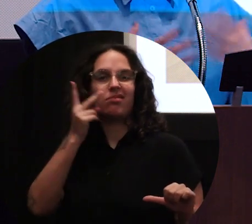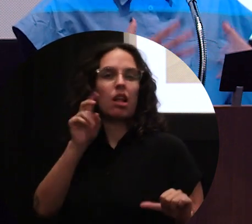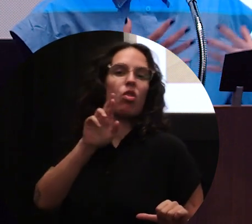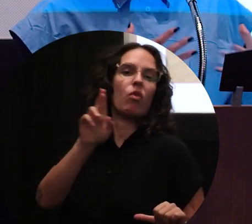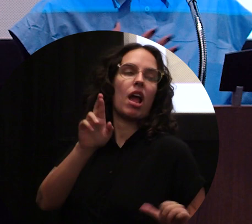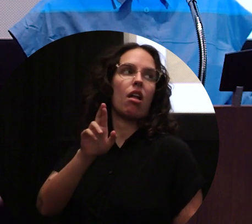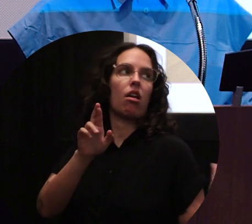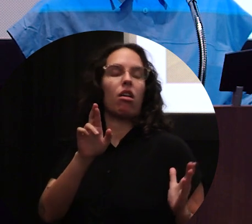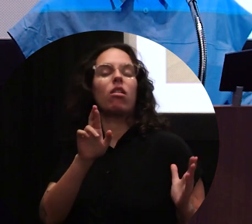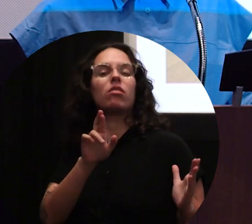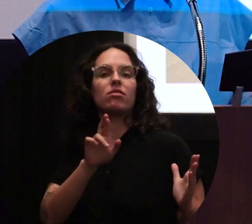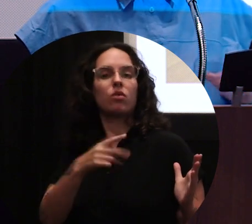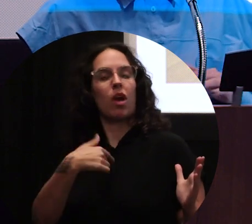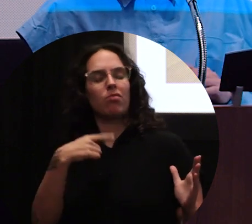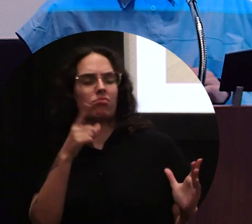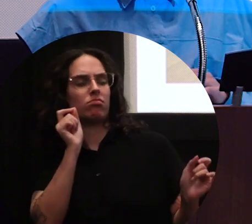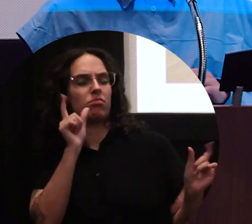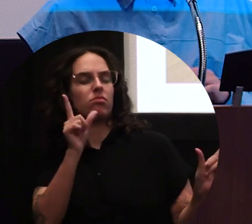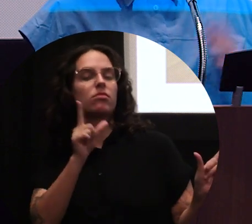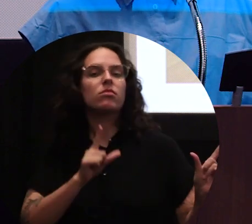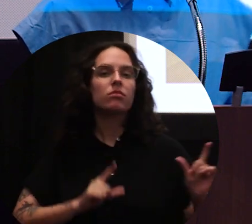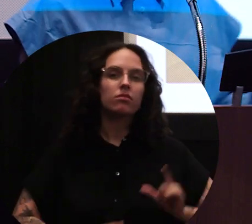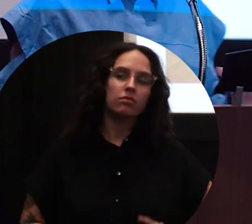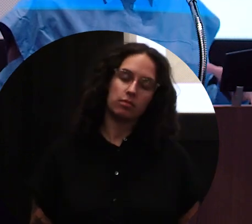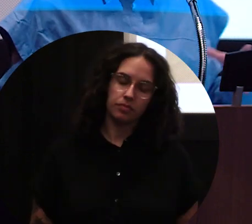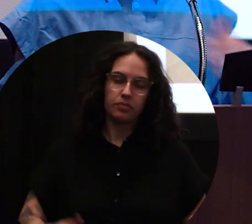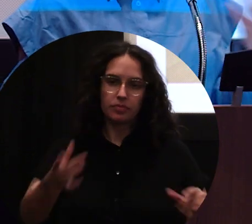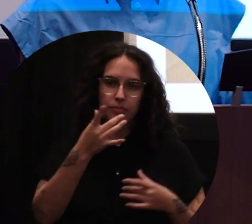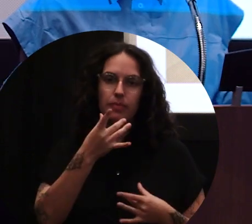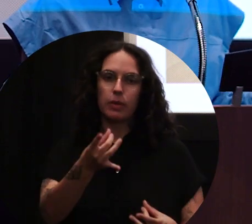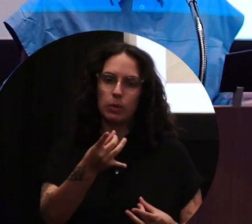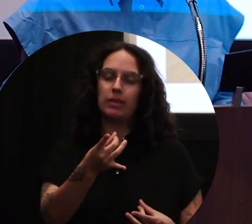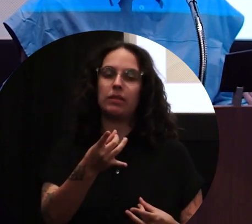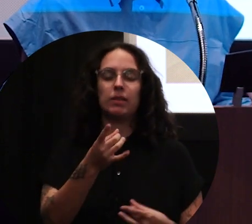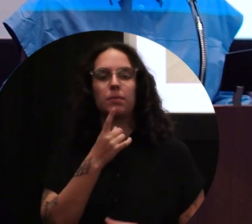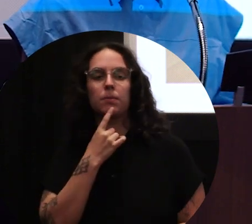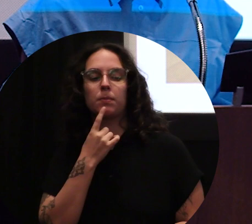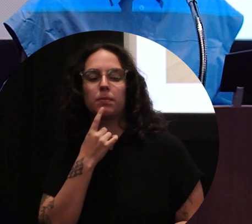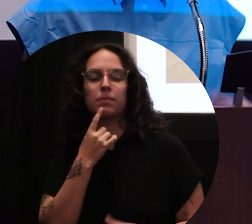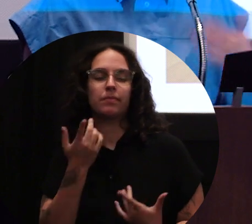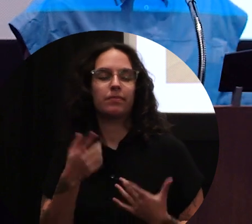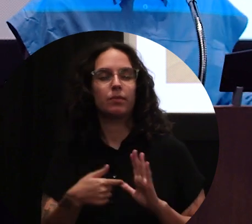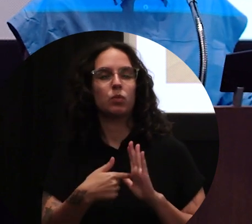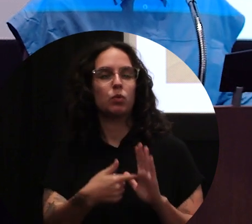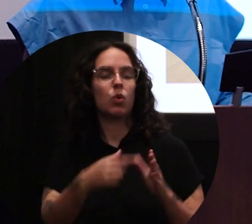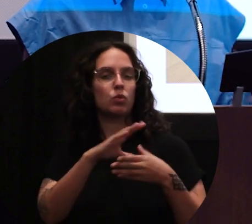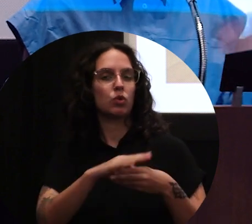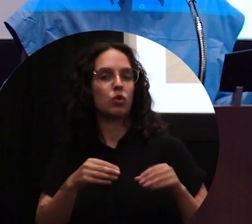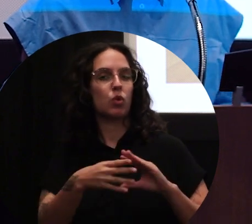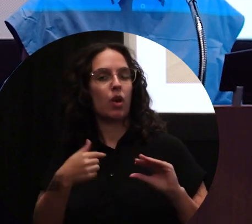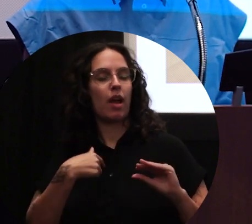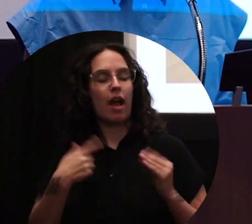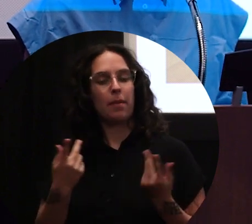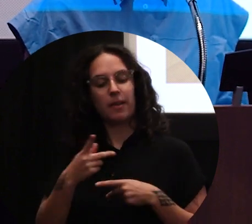it just kind of caught me by surprise. And it's really interesting. And it kind of tells a story that I've been navigating a